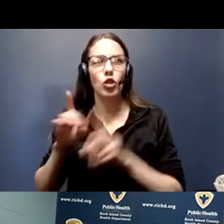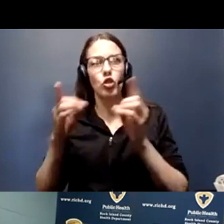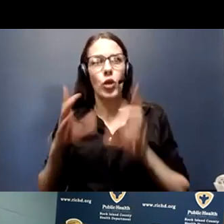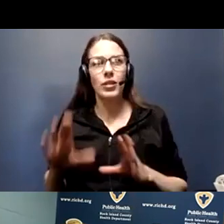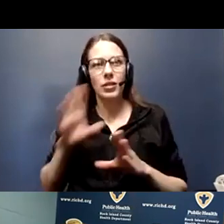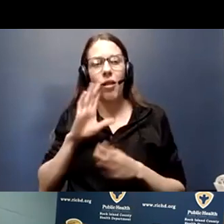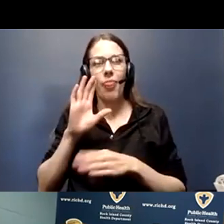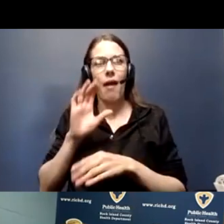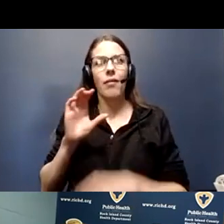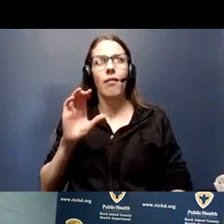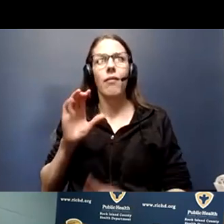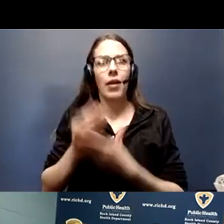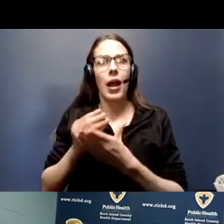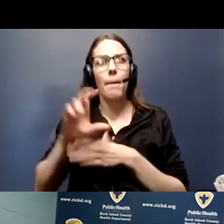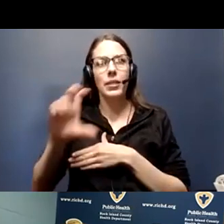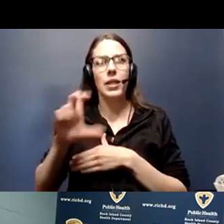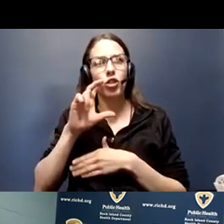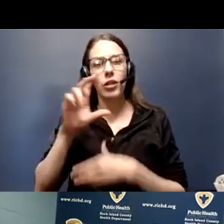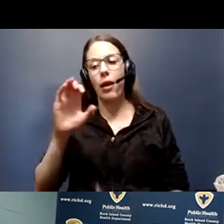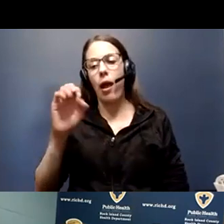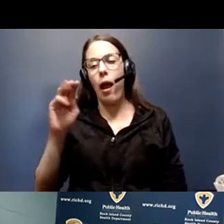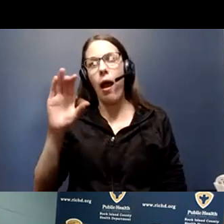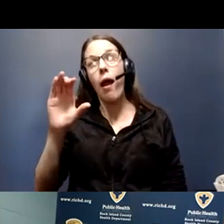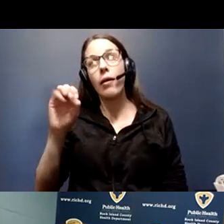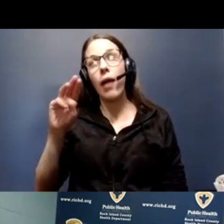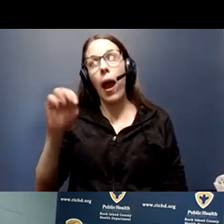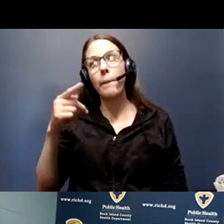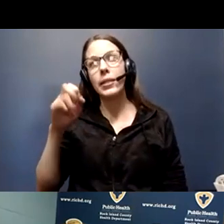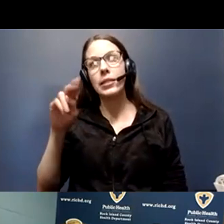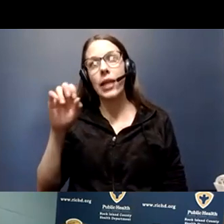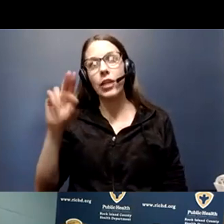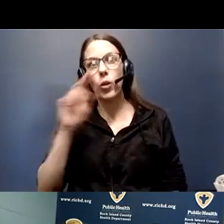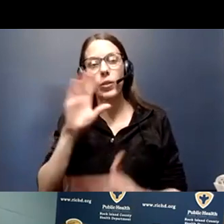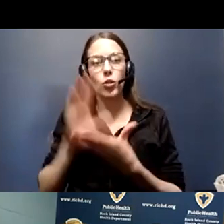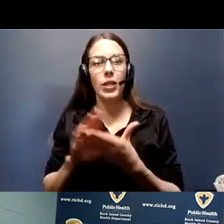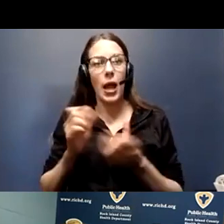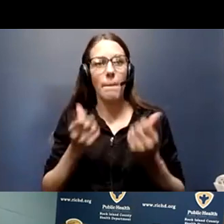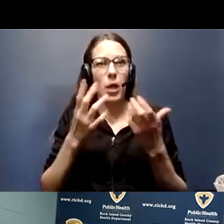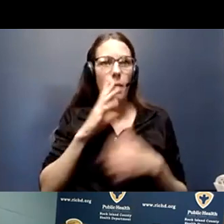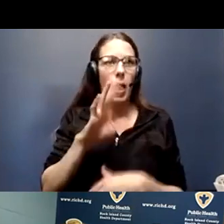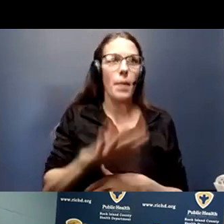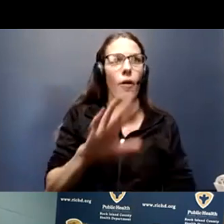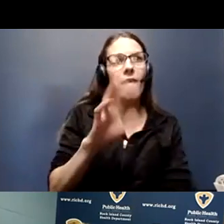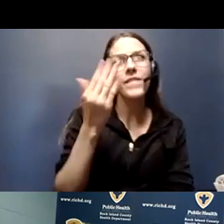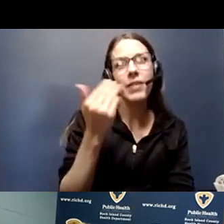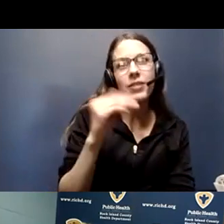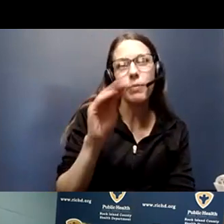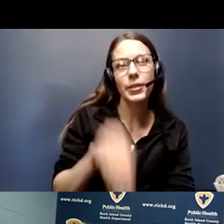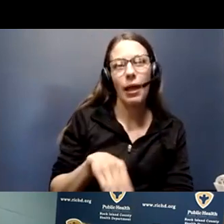was decreased. Now, how many? It turned out to be about 15 percent of our workforce,